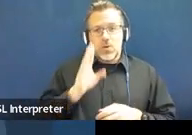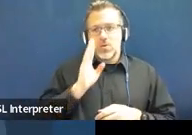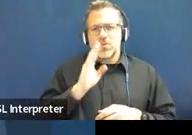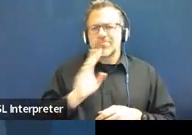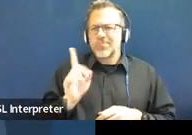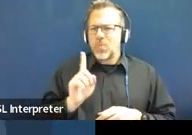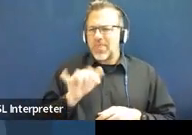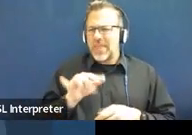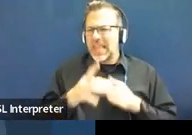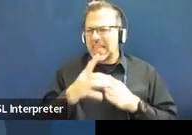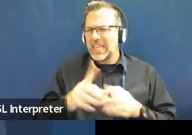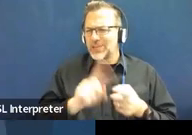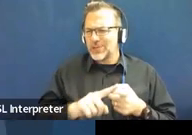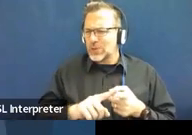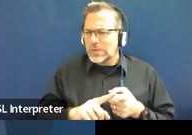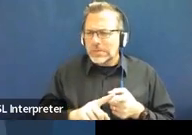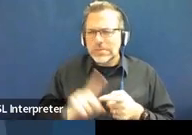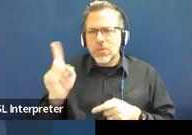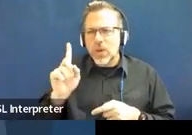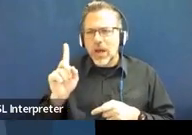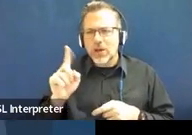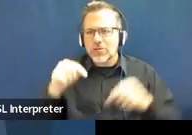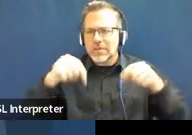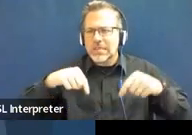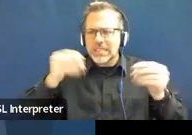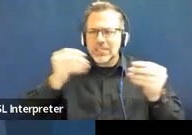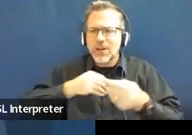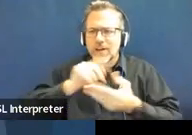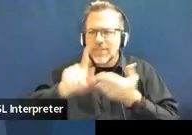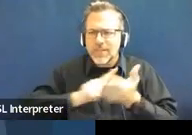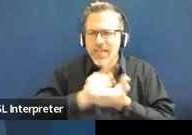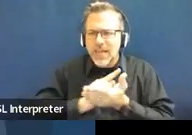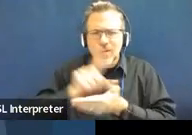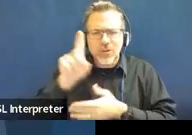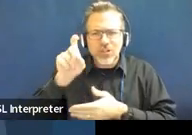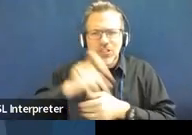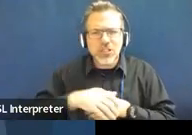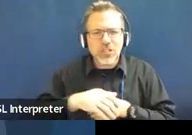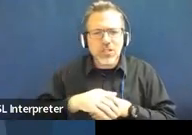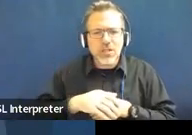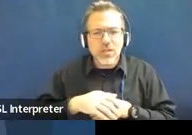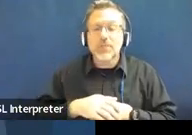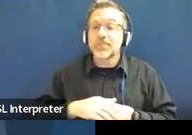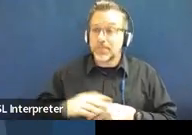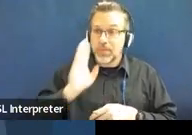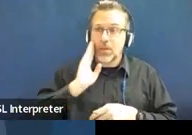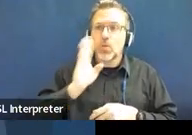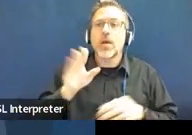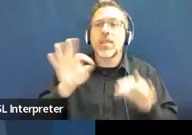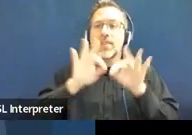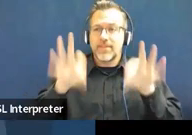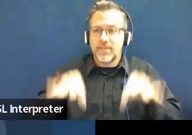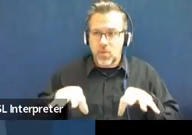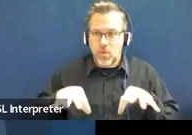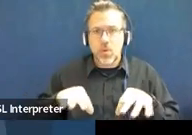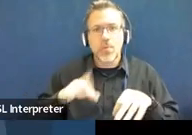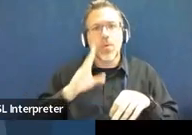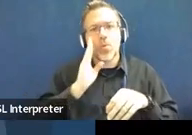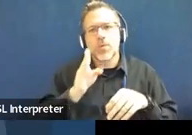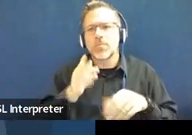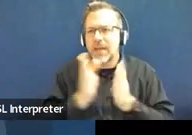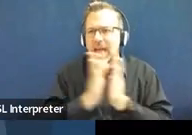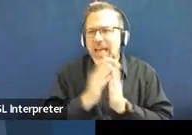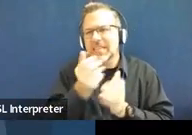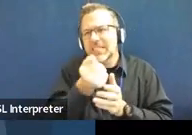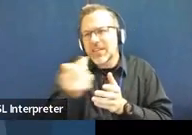will this take you? It will take you right to this office hour, Carly? Well, it'll take you to the form. You'll be asked a few questions to give us